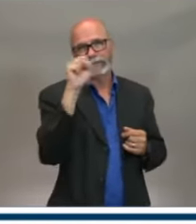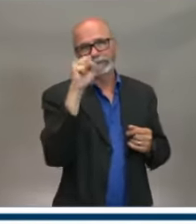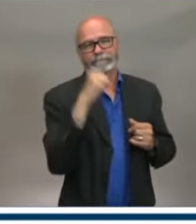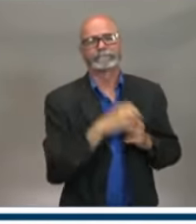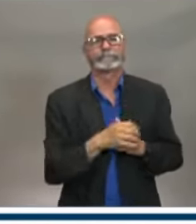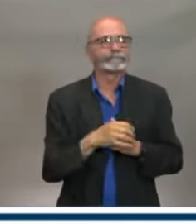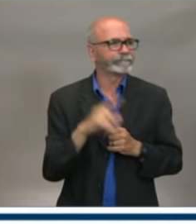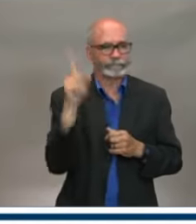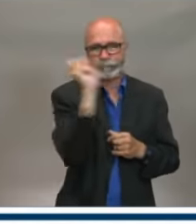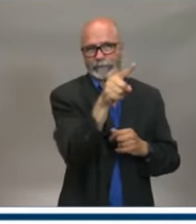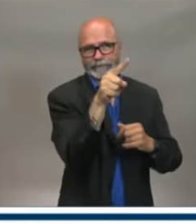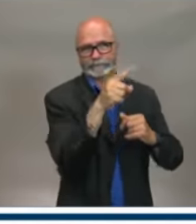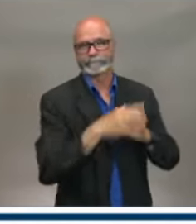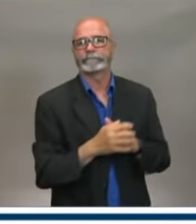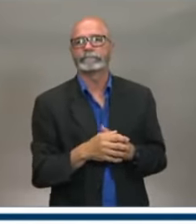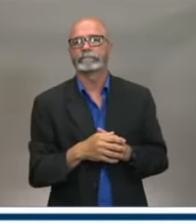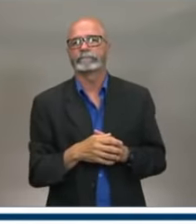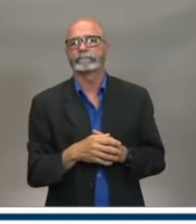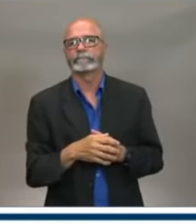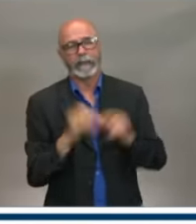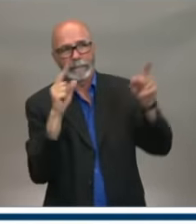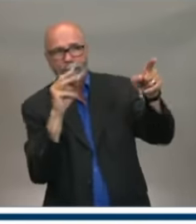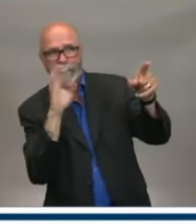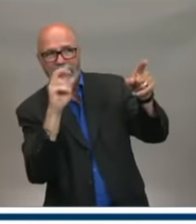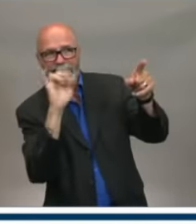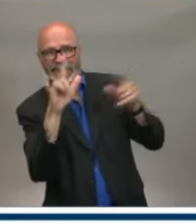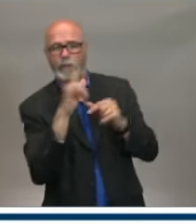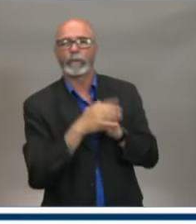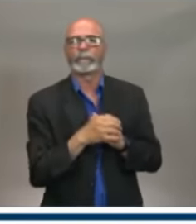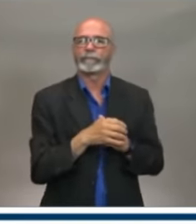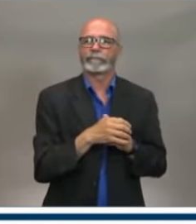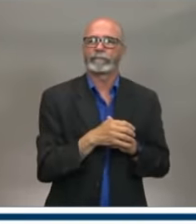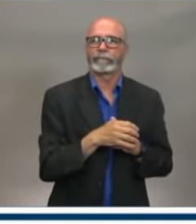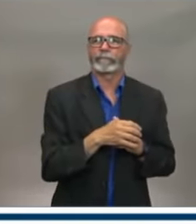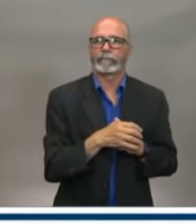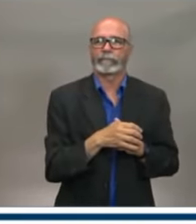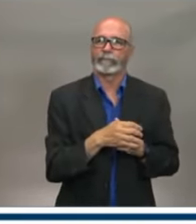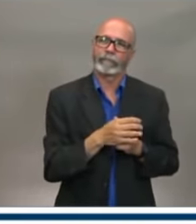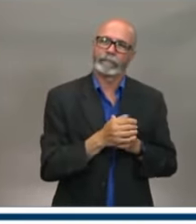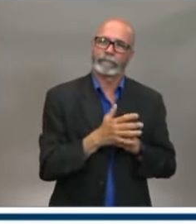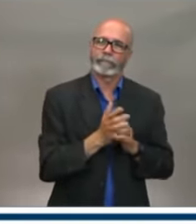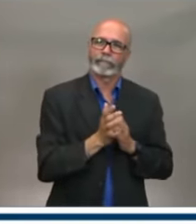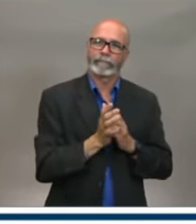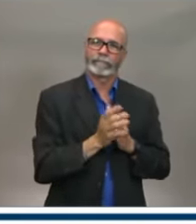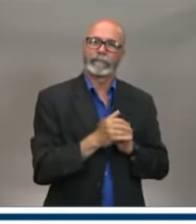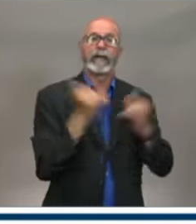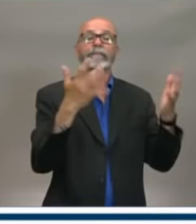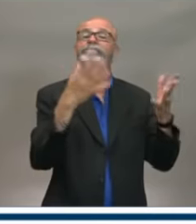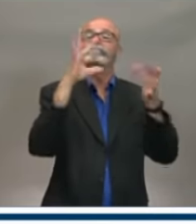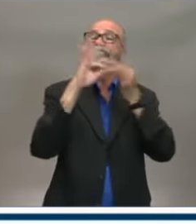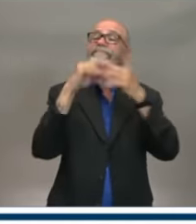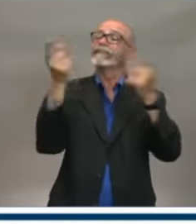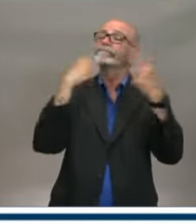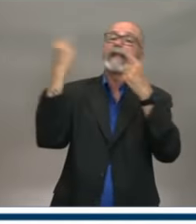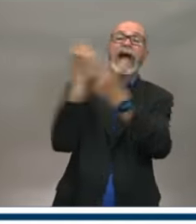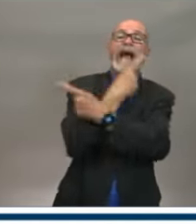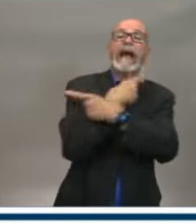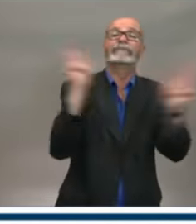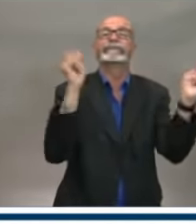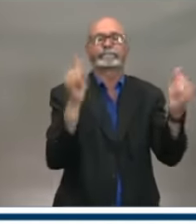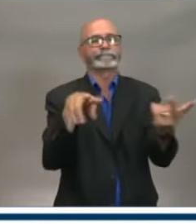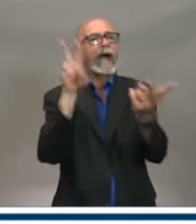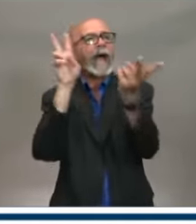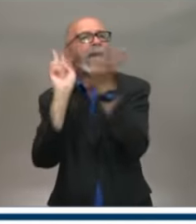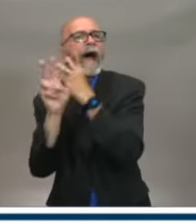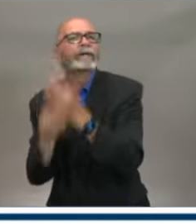Good afternoon, Premier. was just wondering about the two big announcements for infrastructure. Is that new money? I'm not